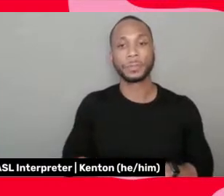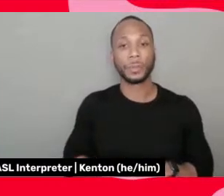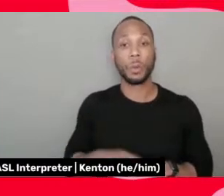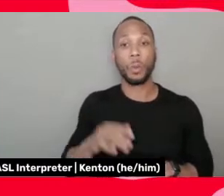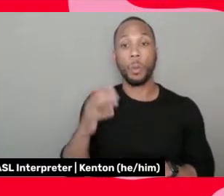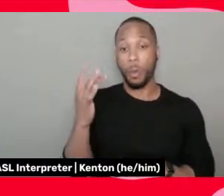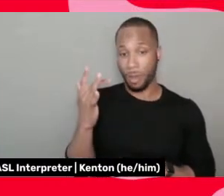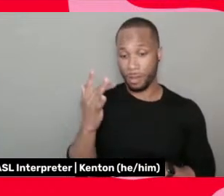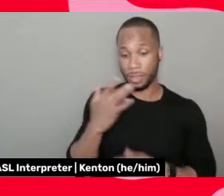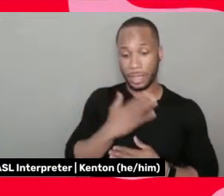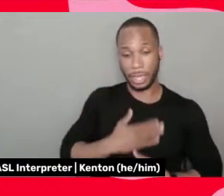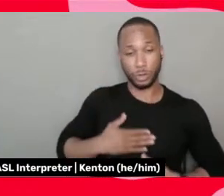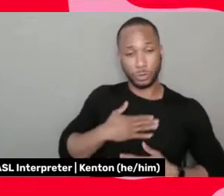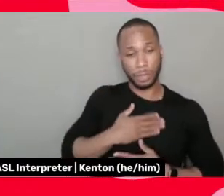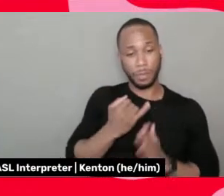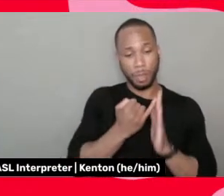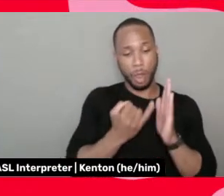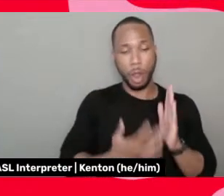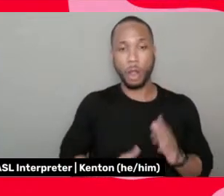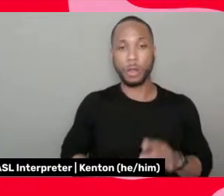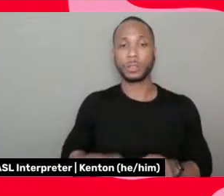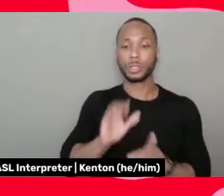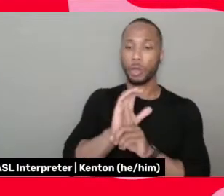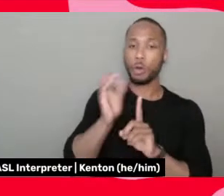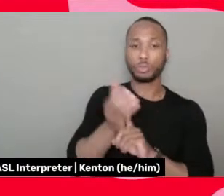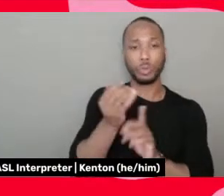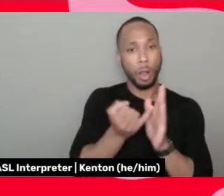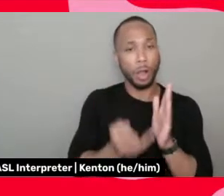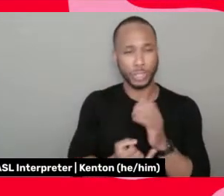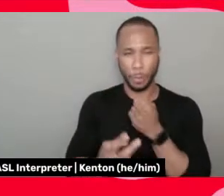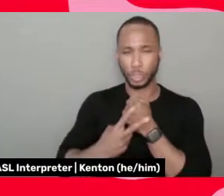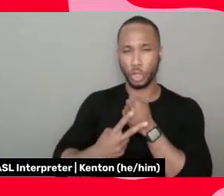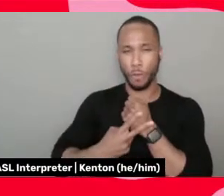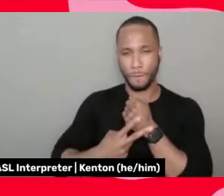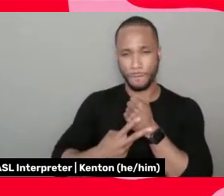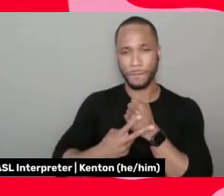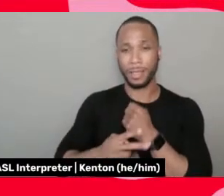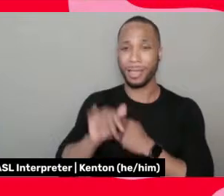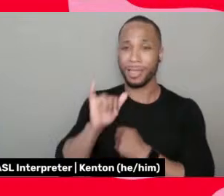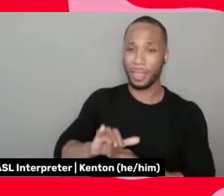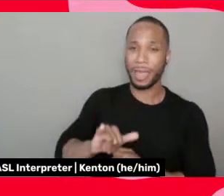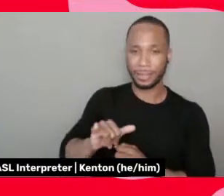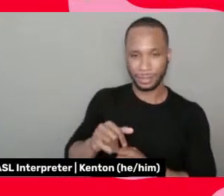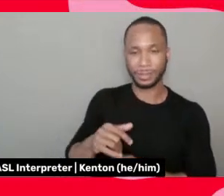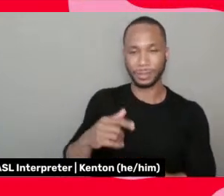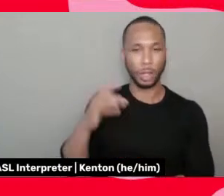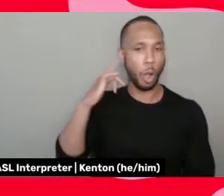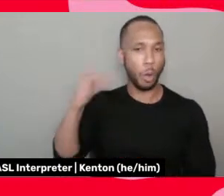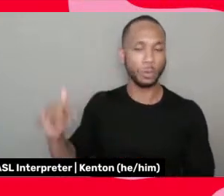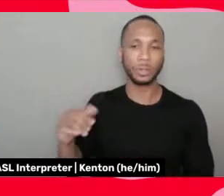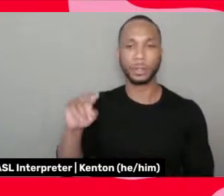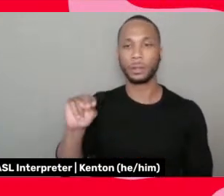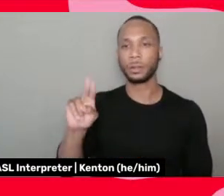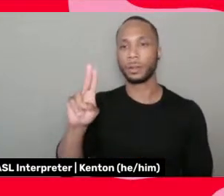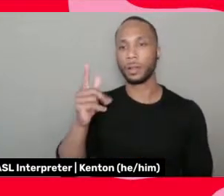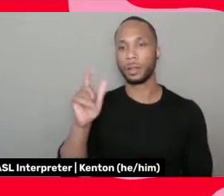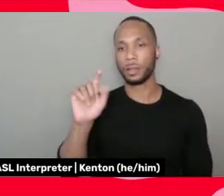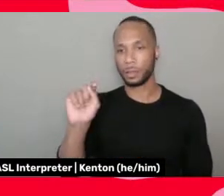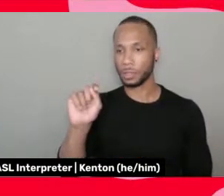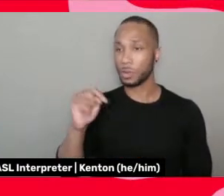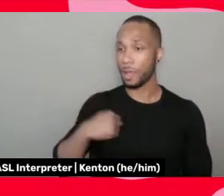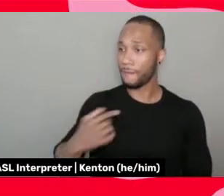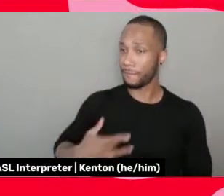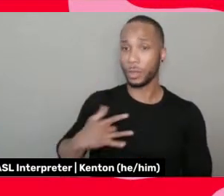arts, the cultural arts are preserved. And those are, that's the golden nugget. And that's why I feel very